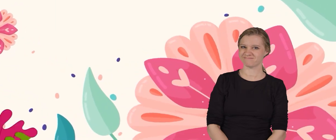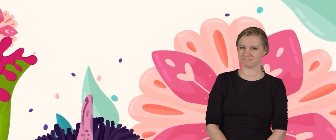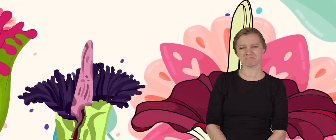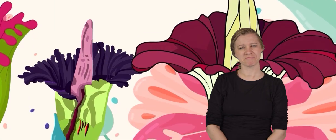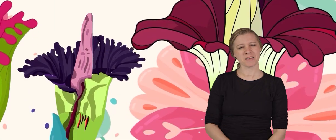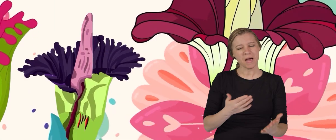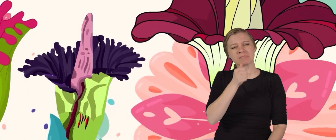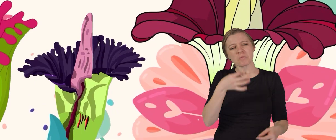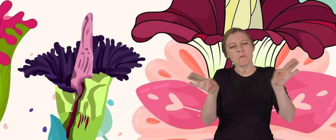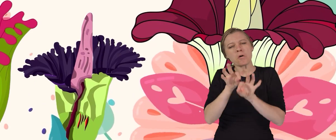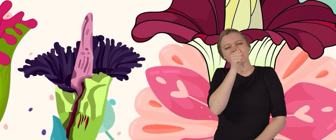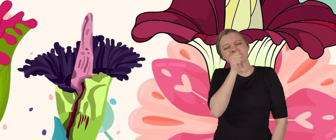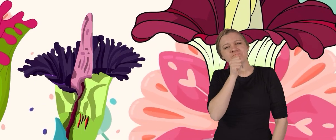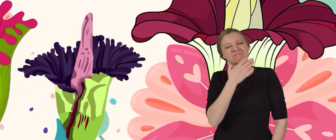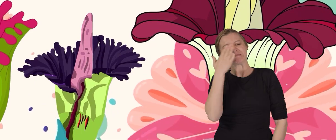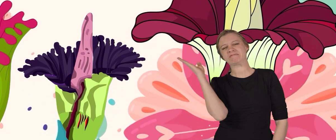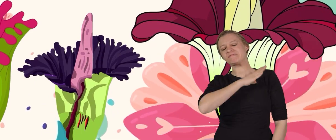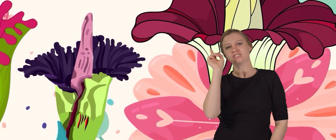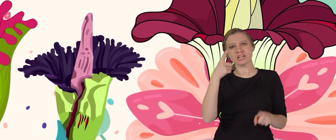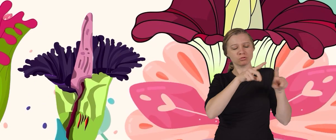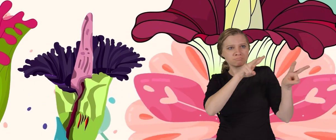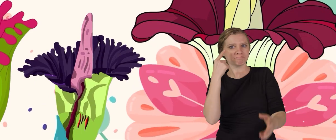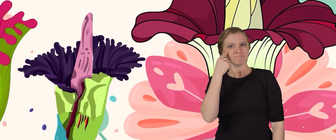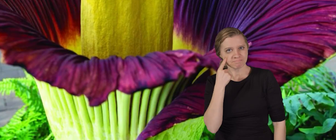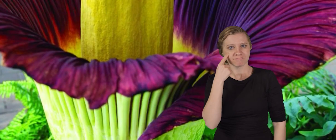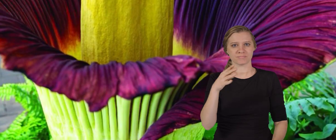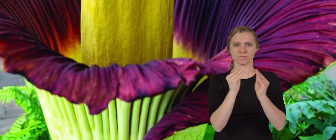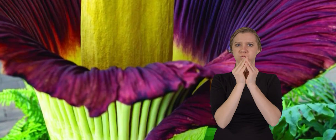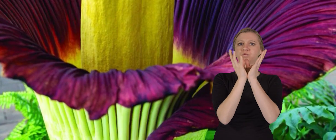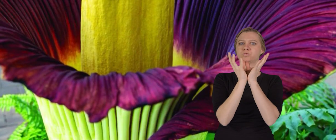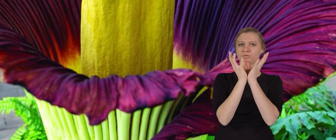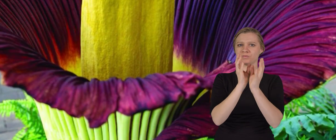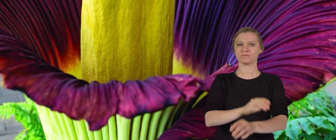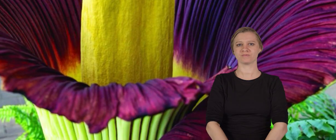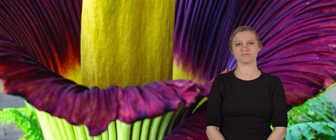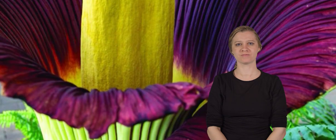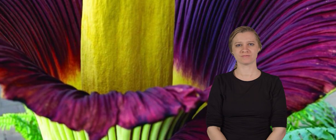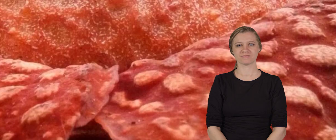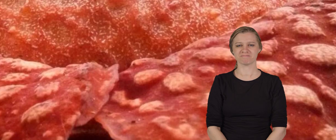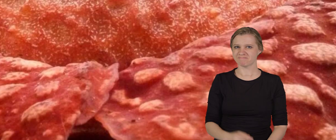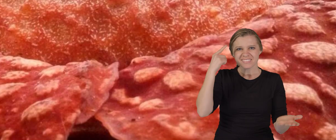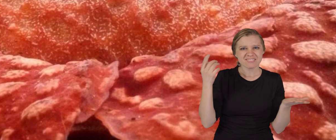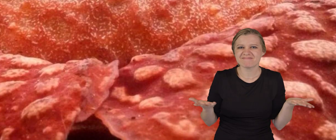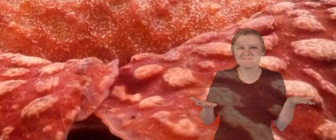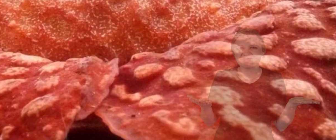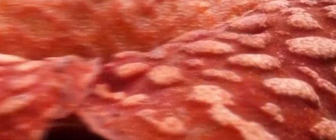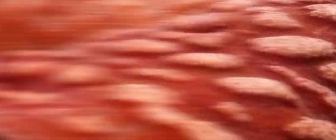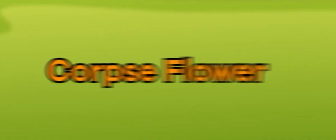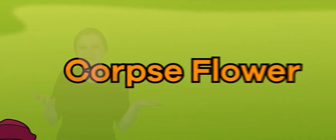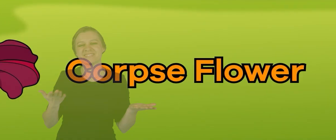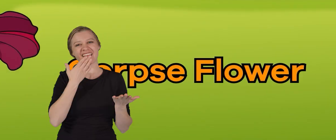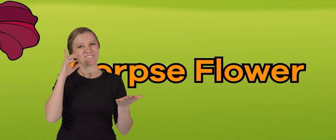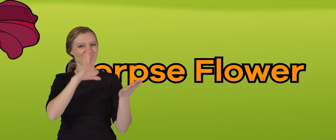It seems like it might be worth putting up with the terrible smell just to see this flower bloom. What do you think?